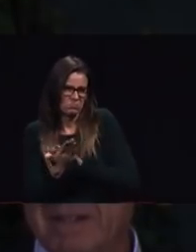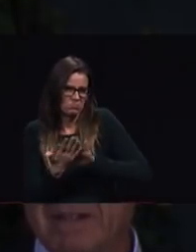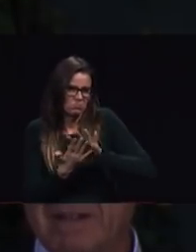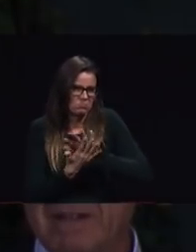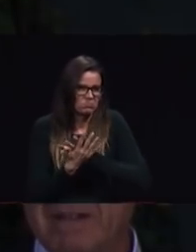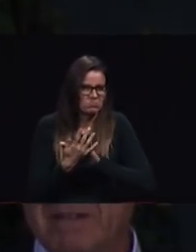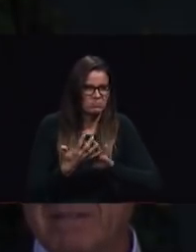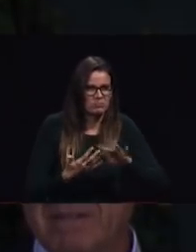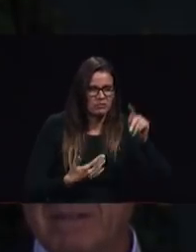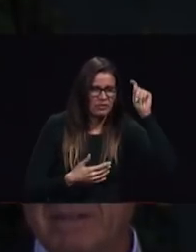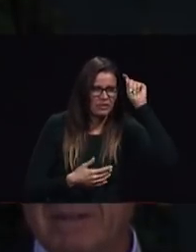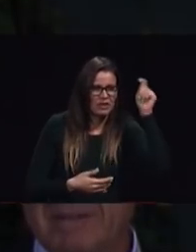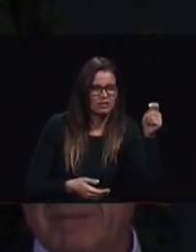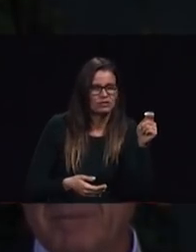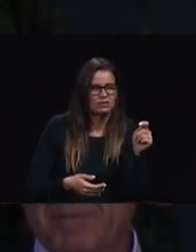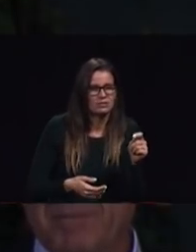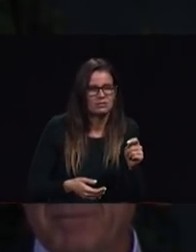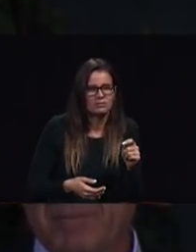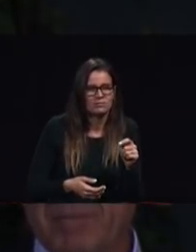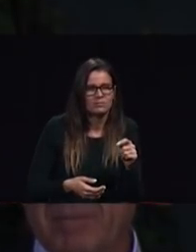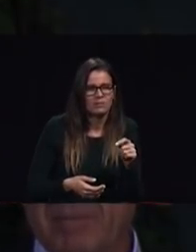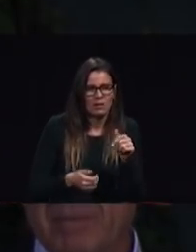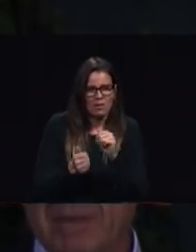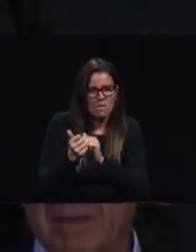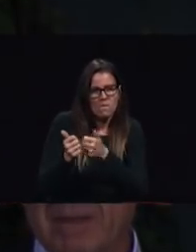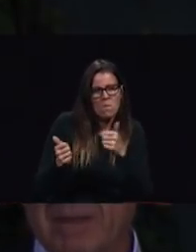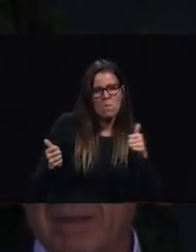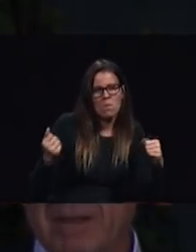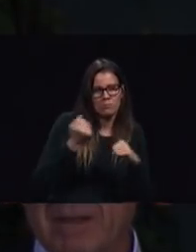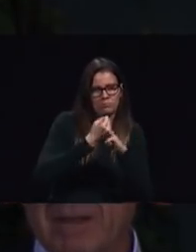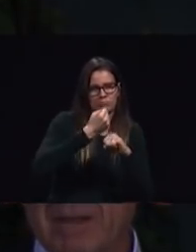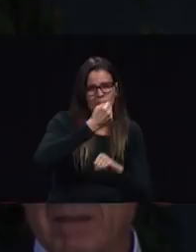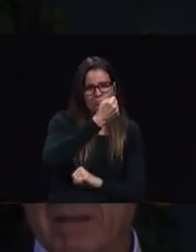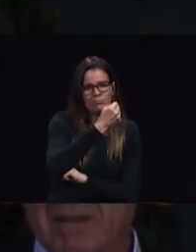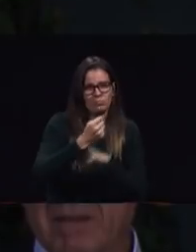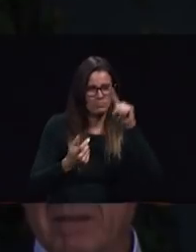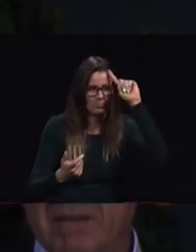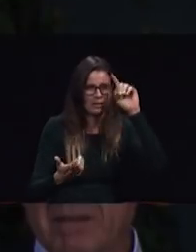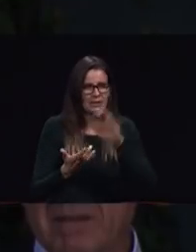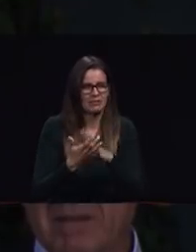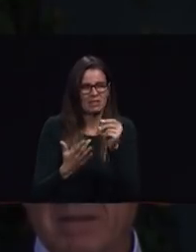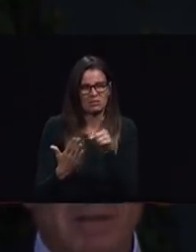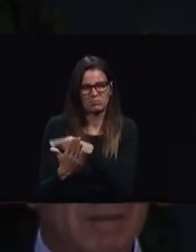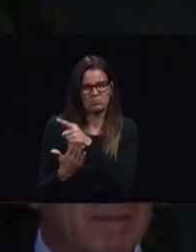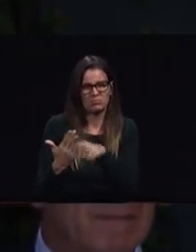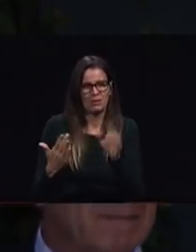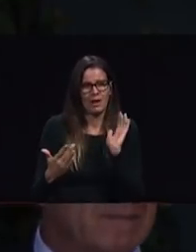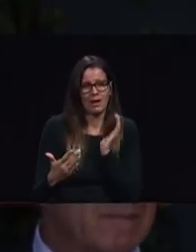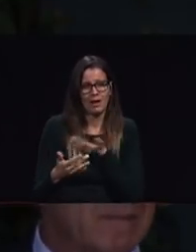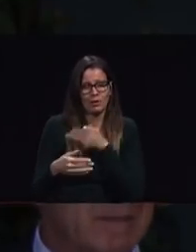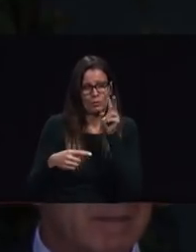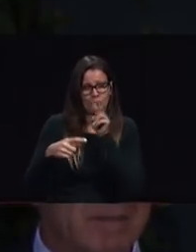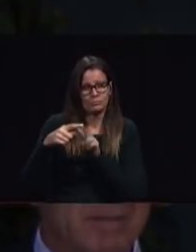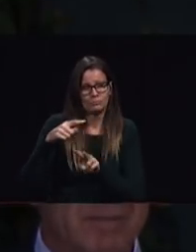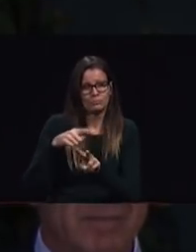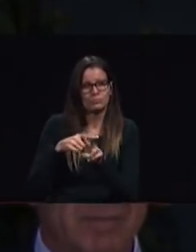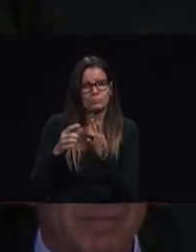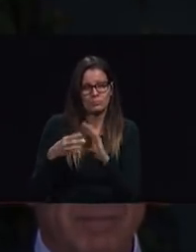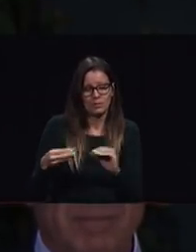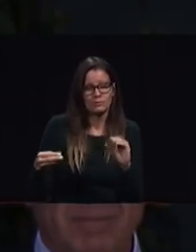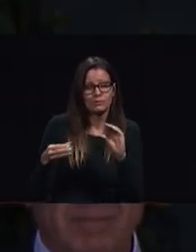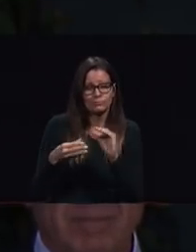fundamental beliefs antagonism towards our prophetic message misguided social action